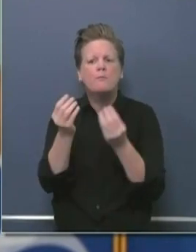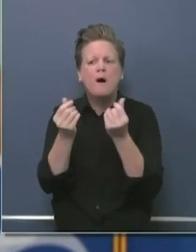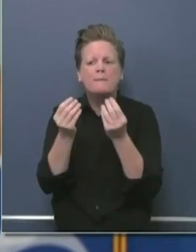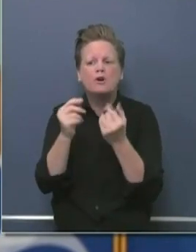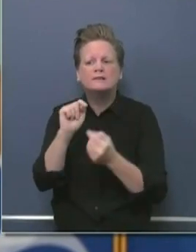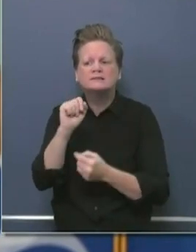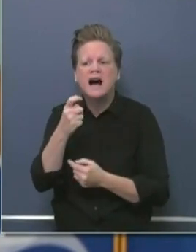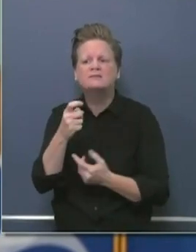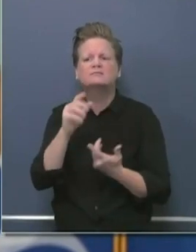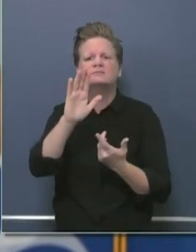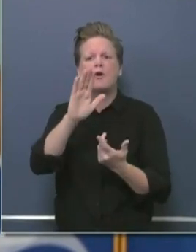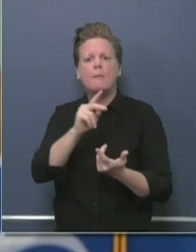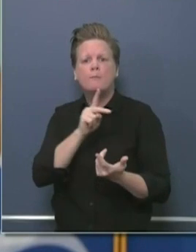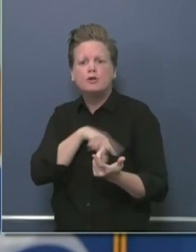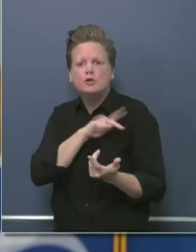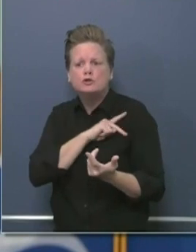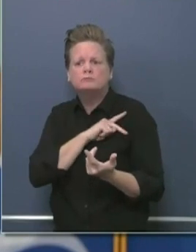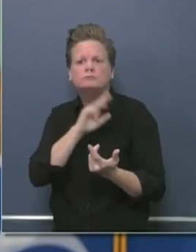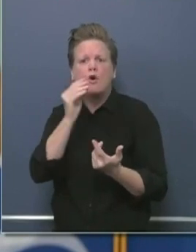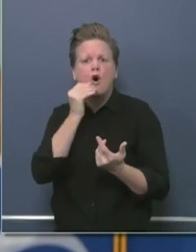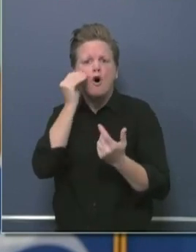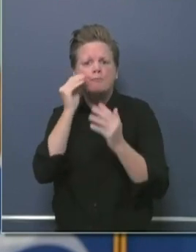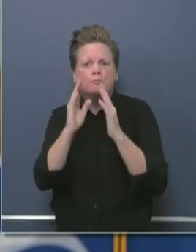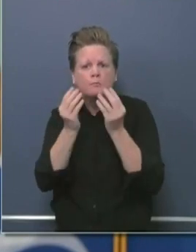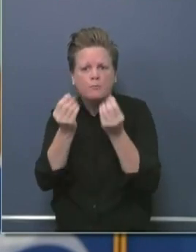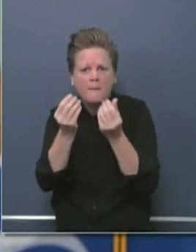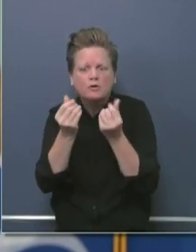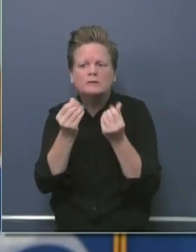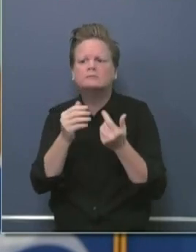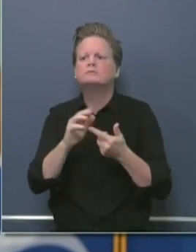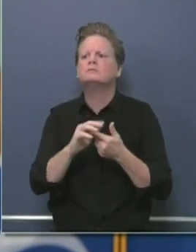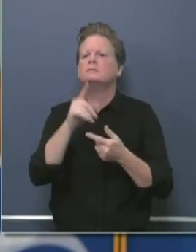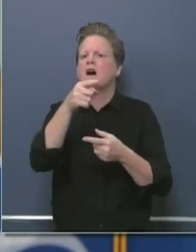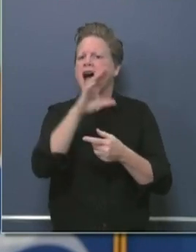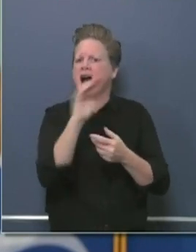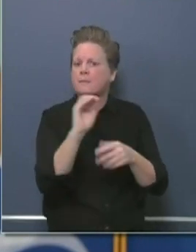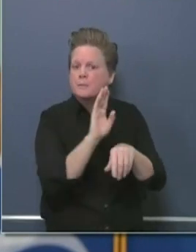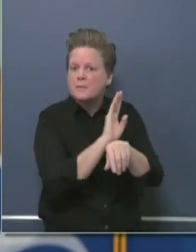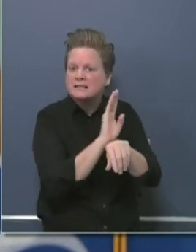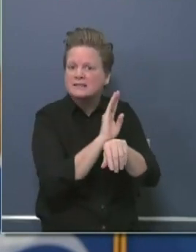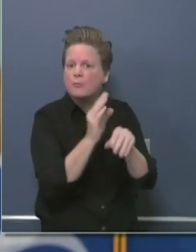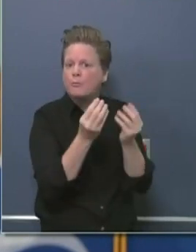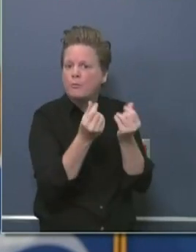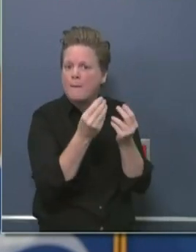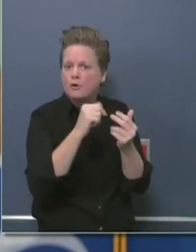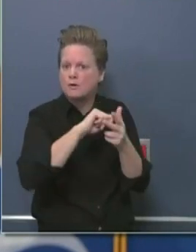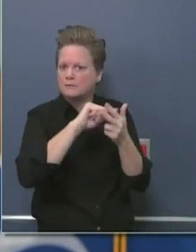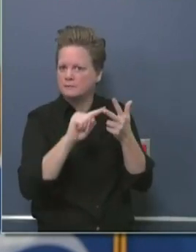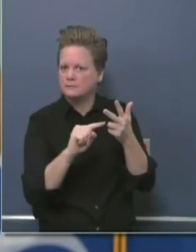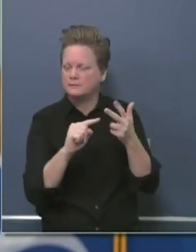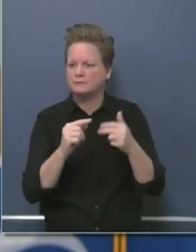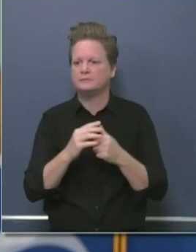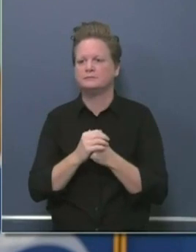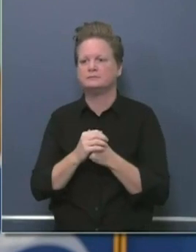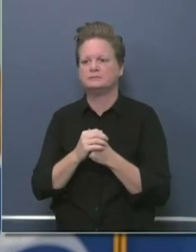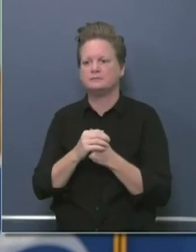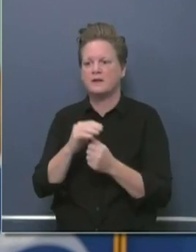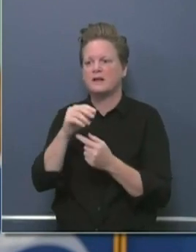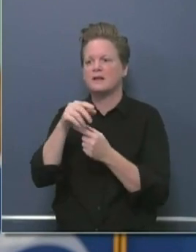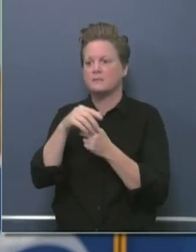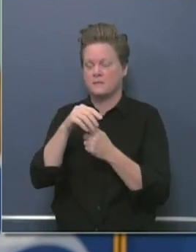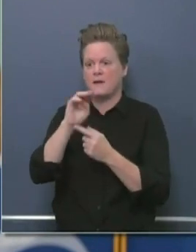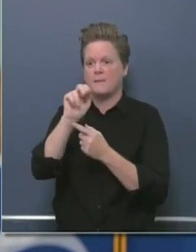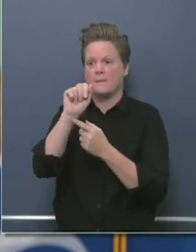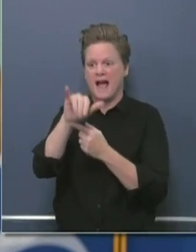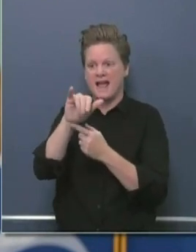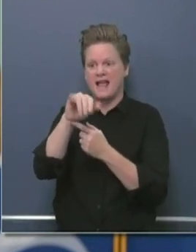for taxes associated with businesses. That currently is a May 7th deadline where you would then